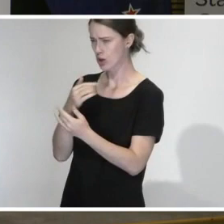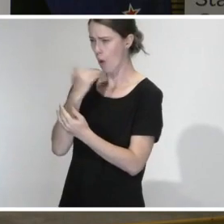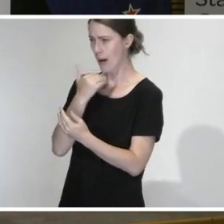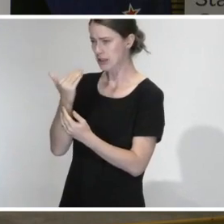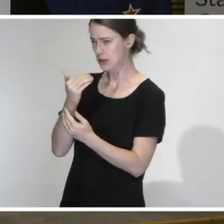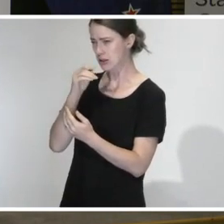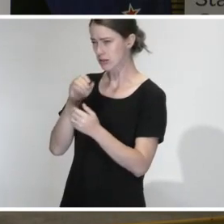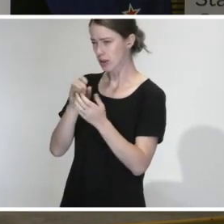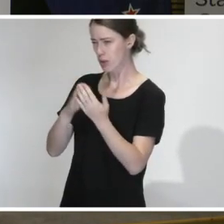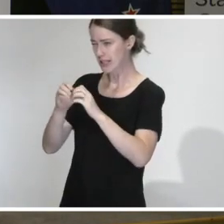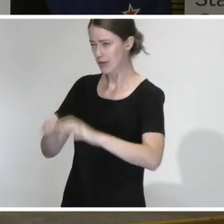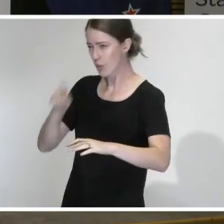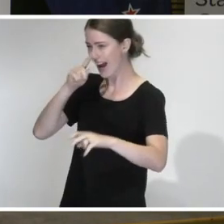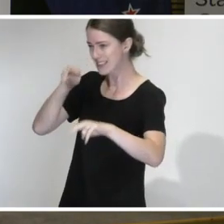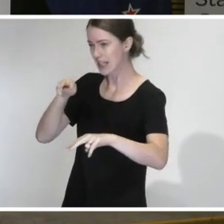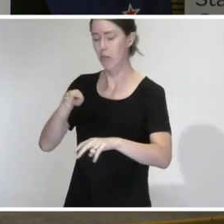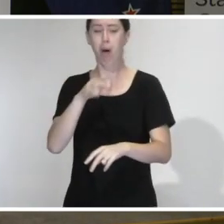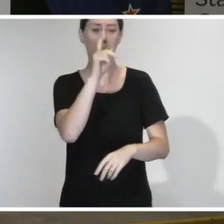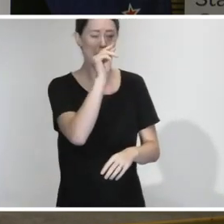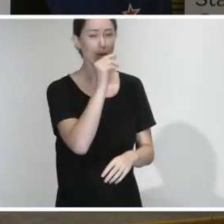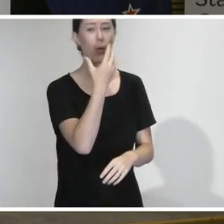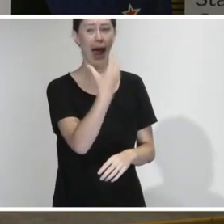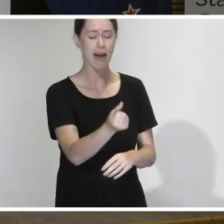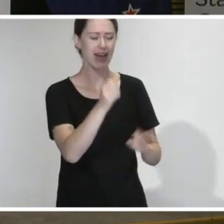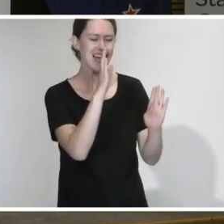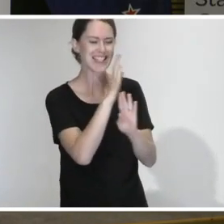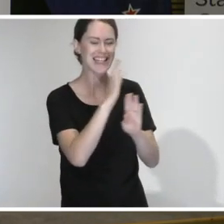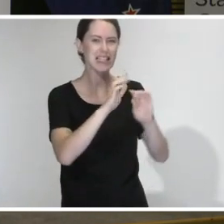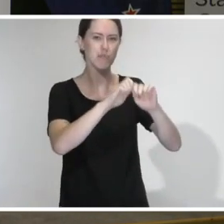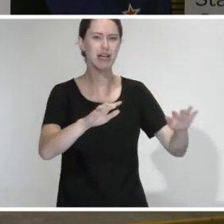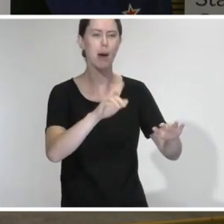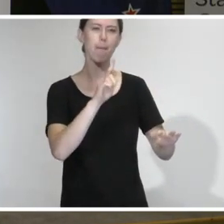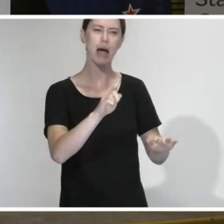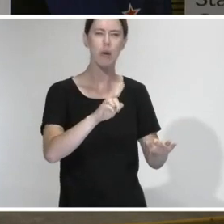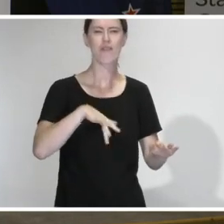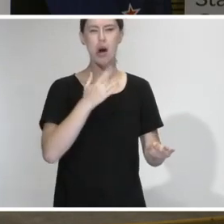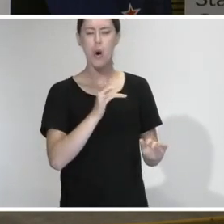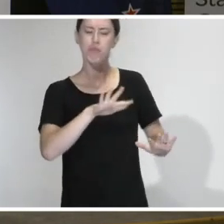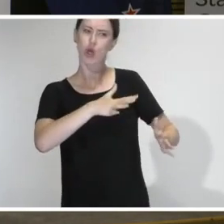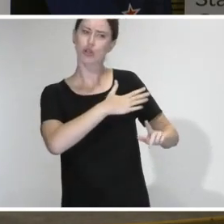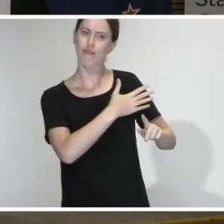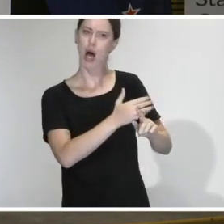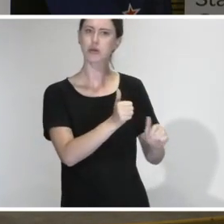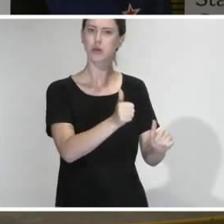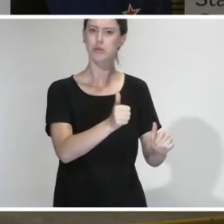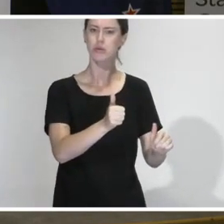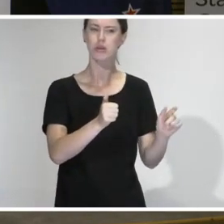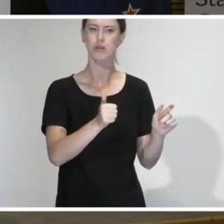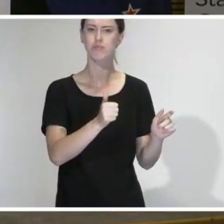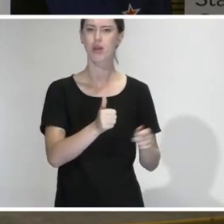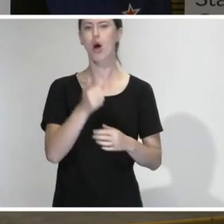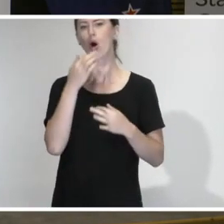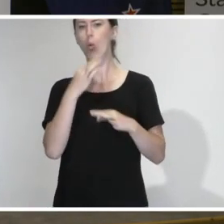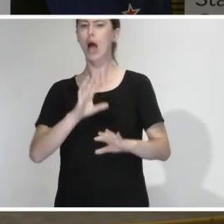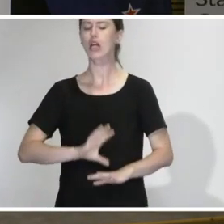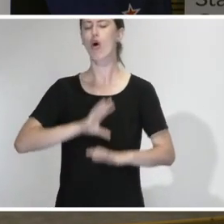There may be, and we're keeping a close eye on it, but the signs are good. It's quietly, confident and cautiously